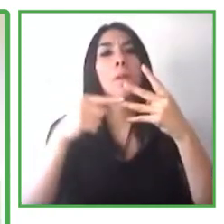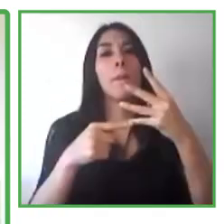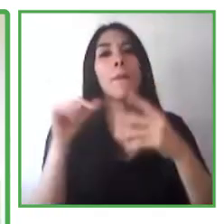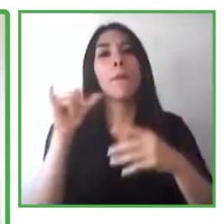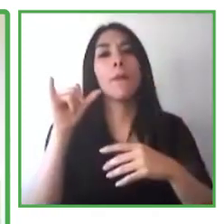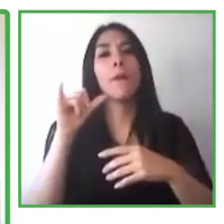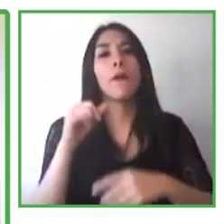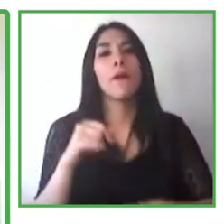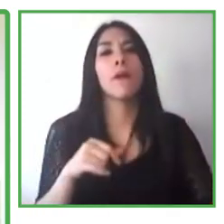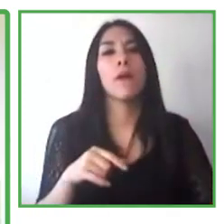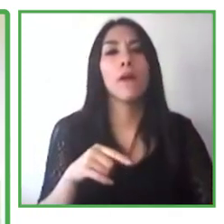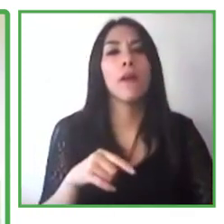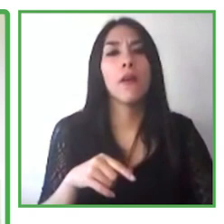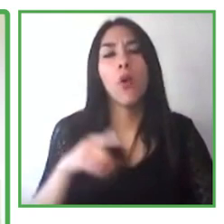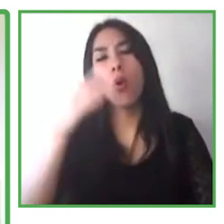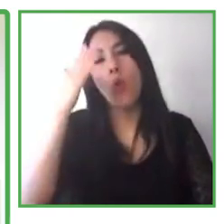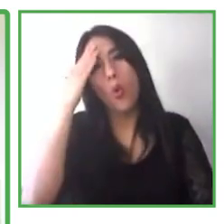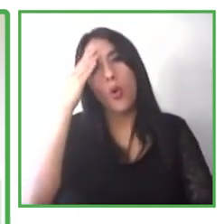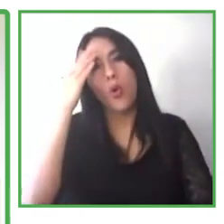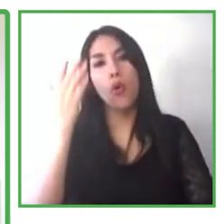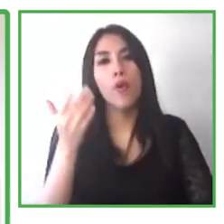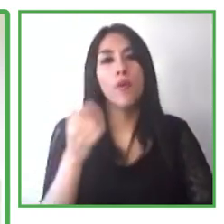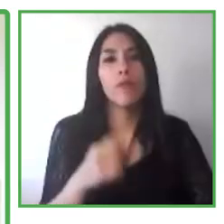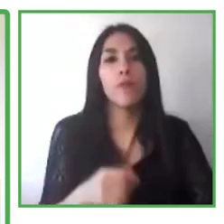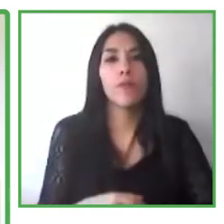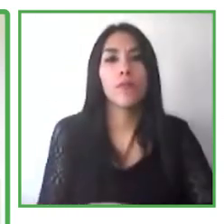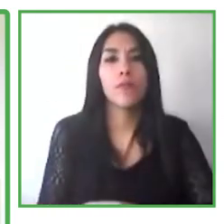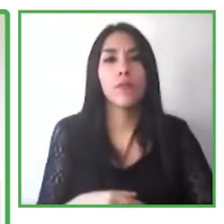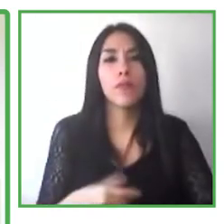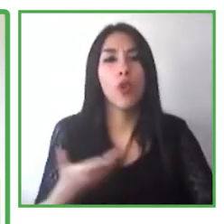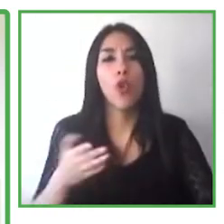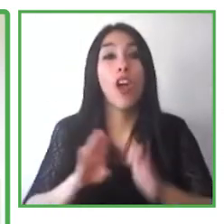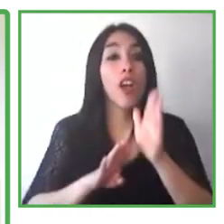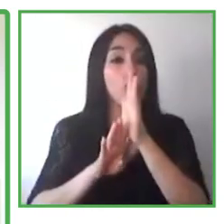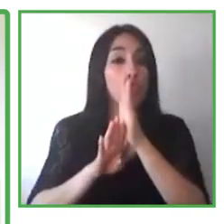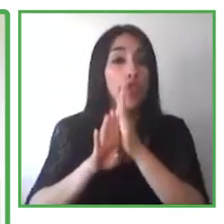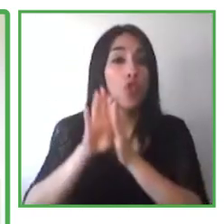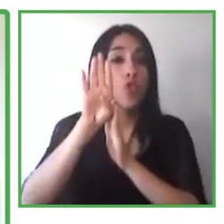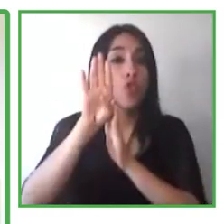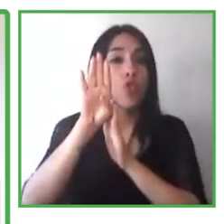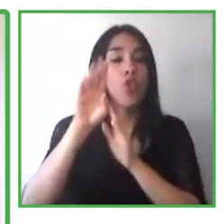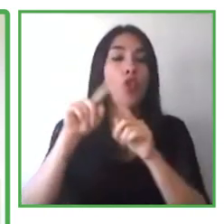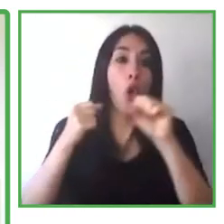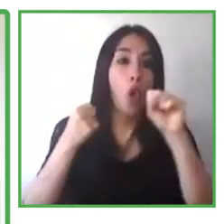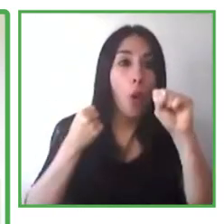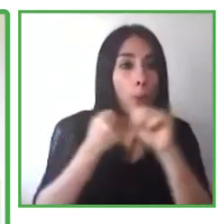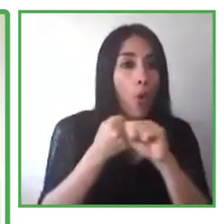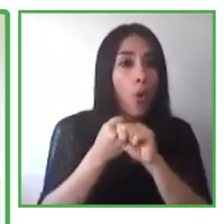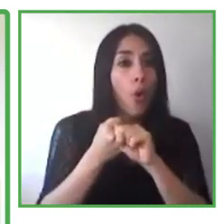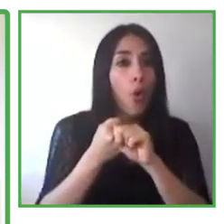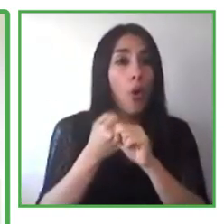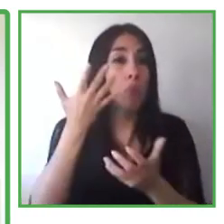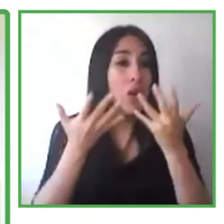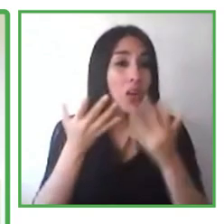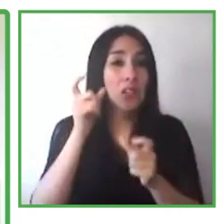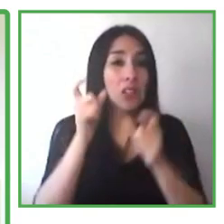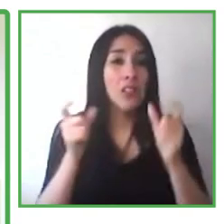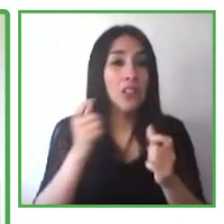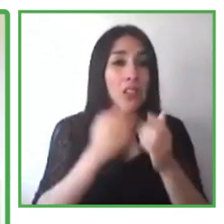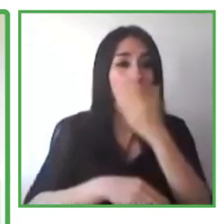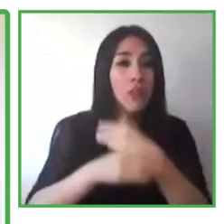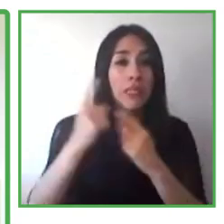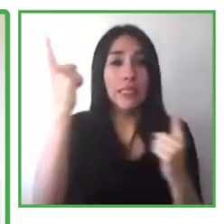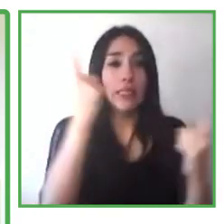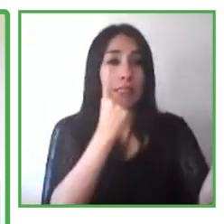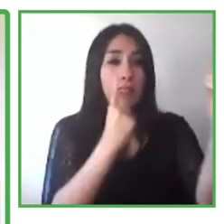hires that come on board. We continue to lead the autism at work employer roundtable, where we have 35 employers across the